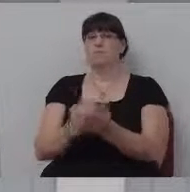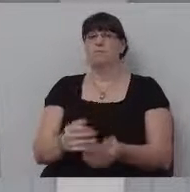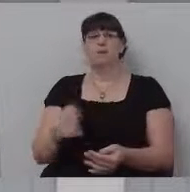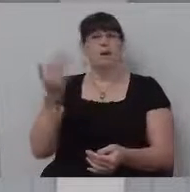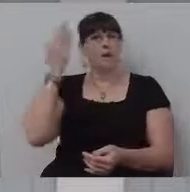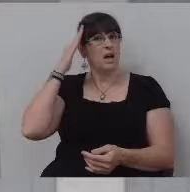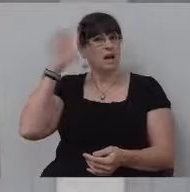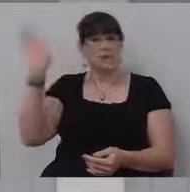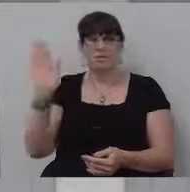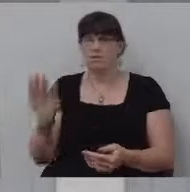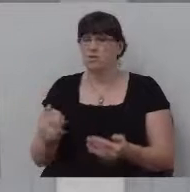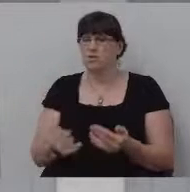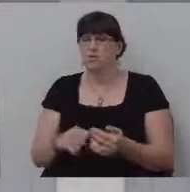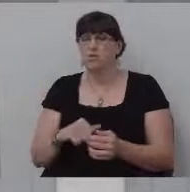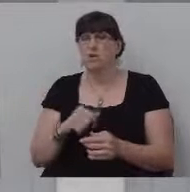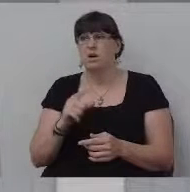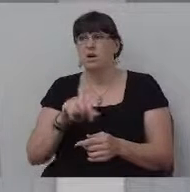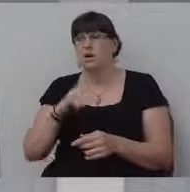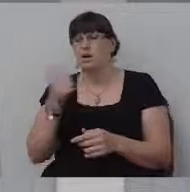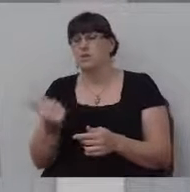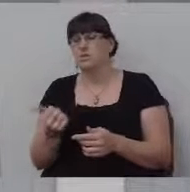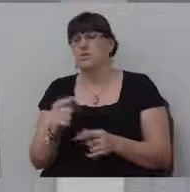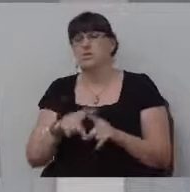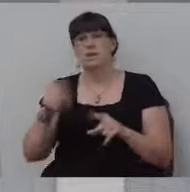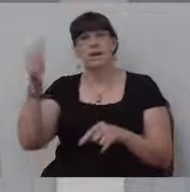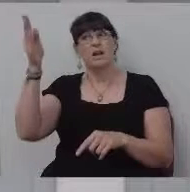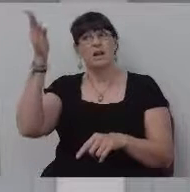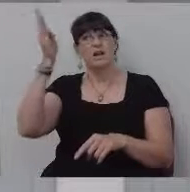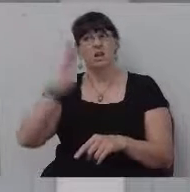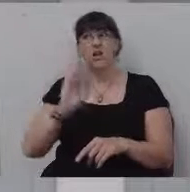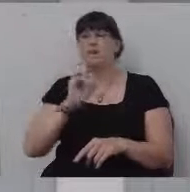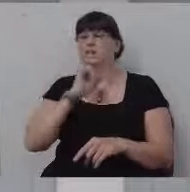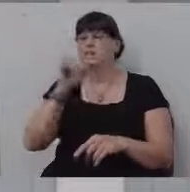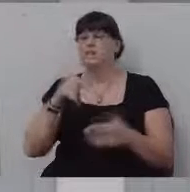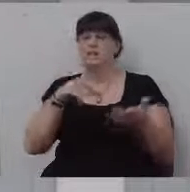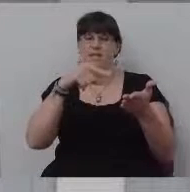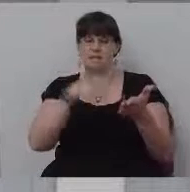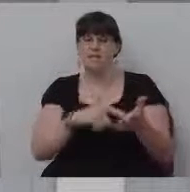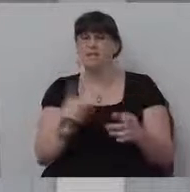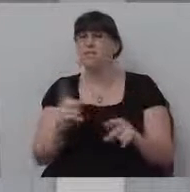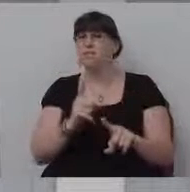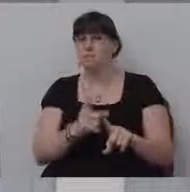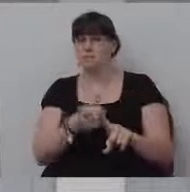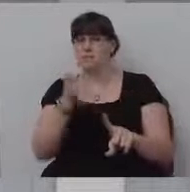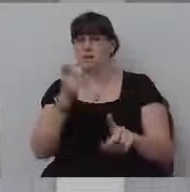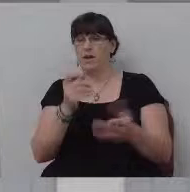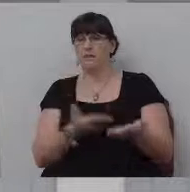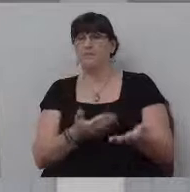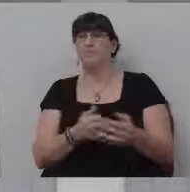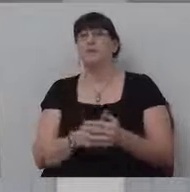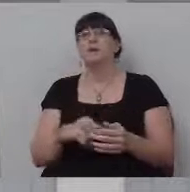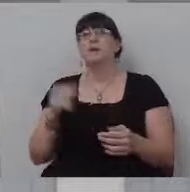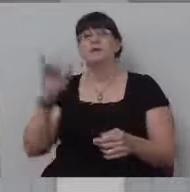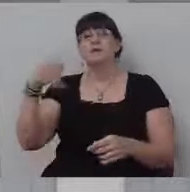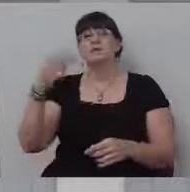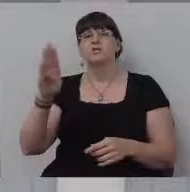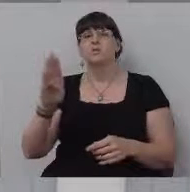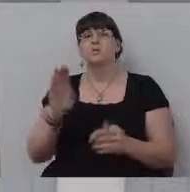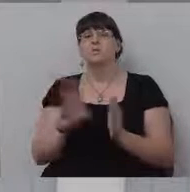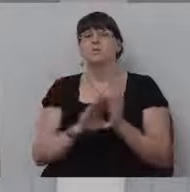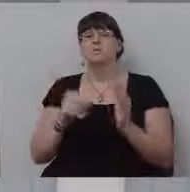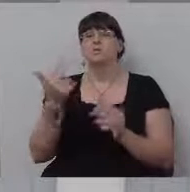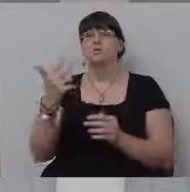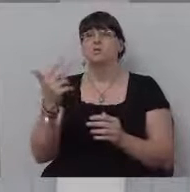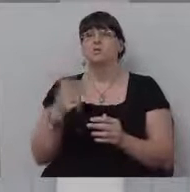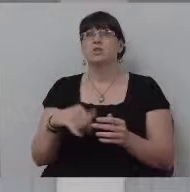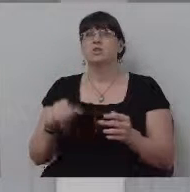much else, but I know God is, and I know this is where you find him right there. I'm reminded of Job chapter 13, verse 15.